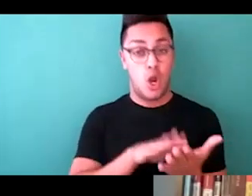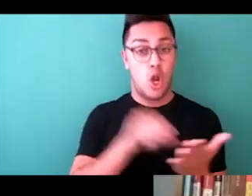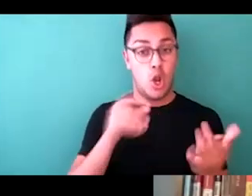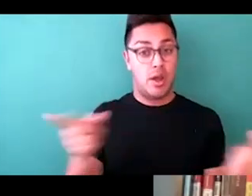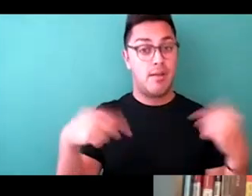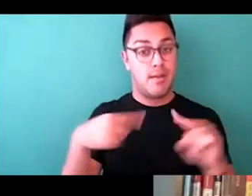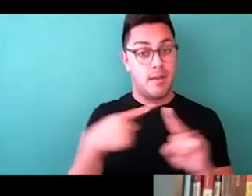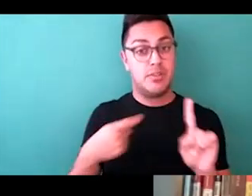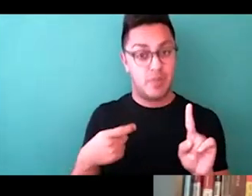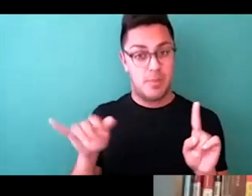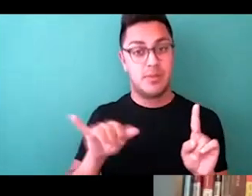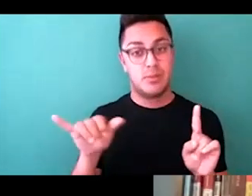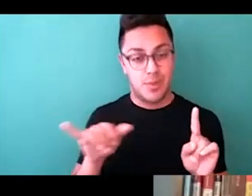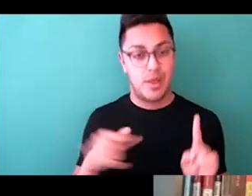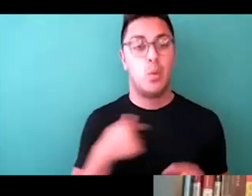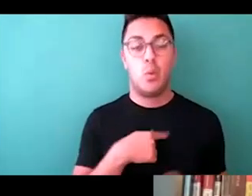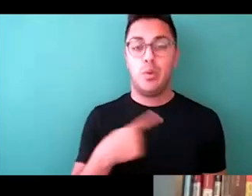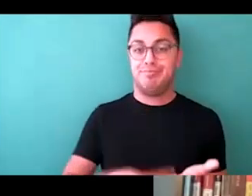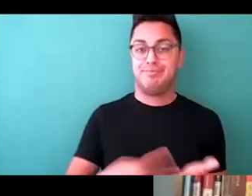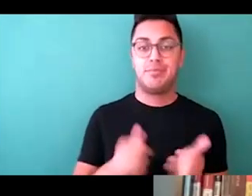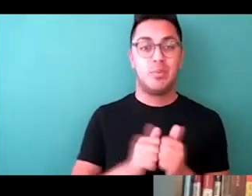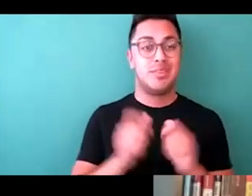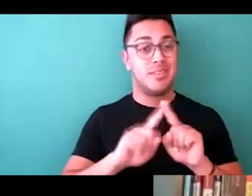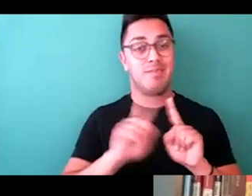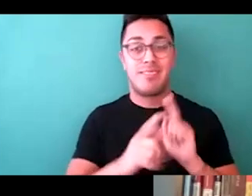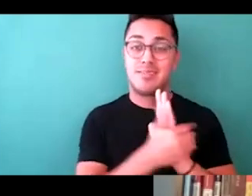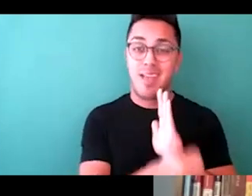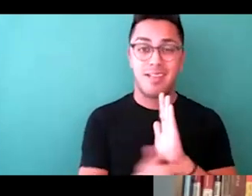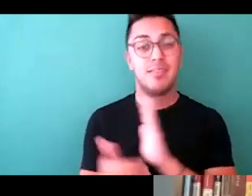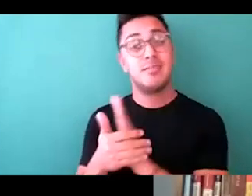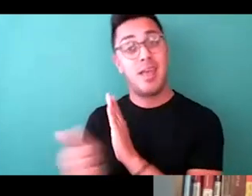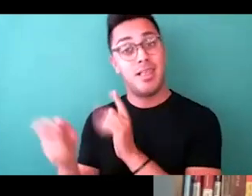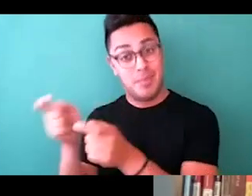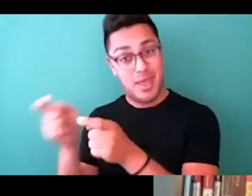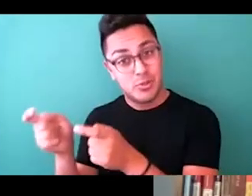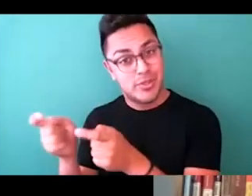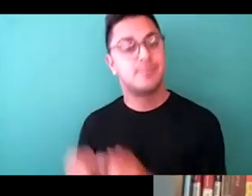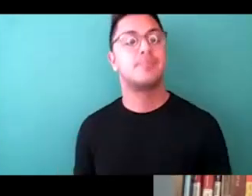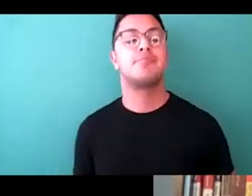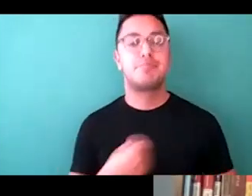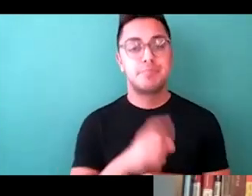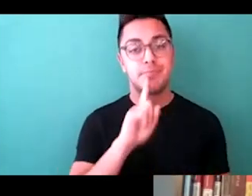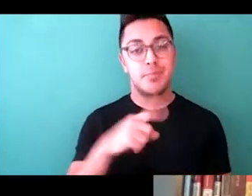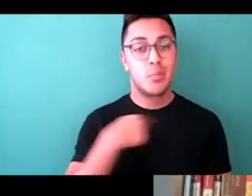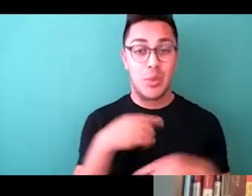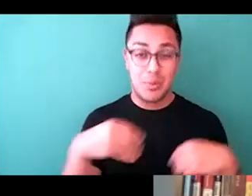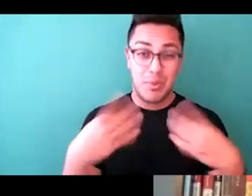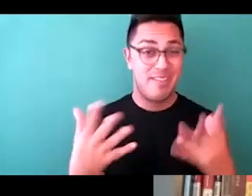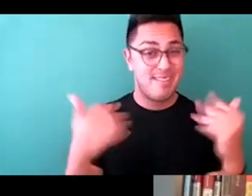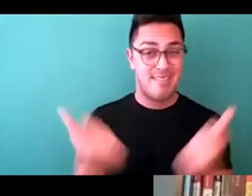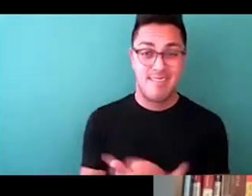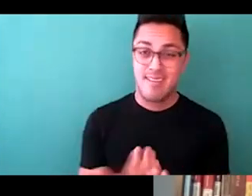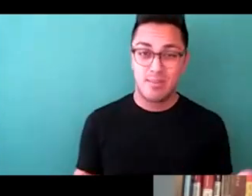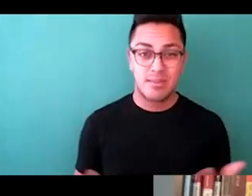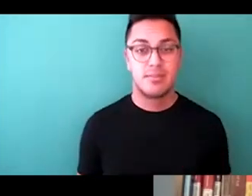we are speaking with the different talent and talent management to make sure that we're providing everything and allowing